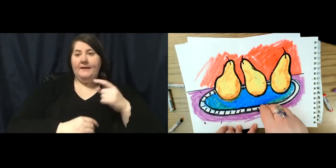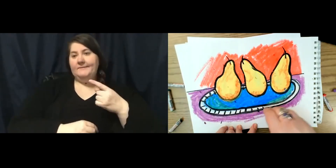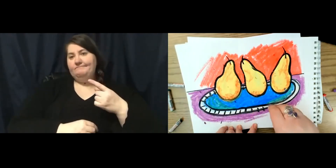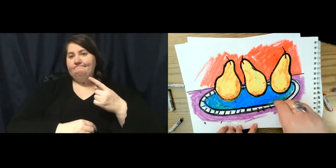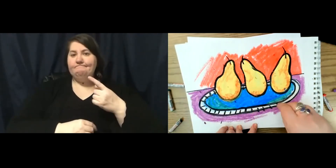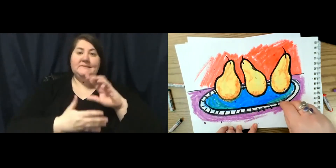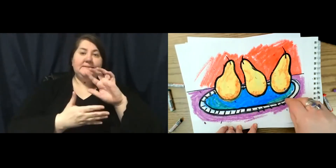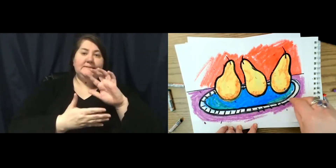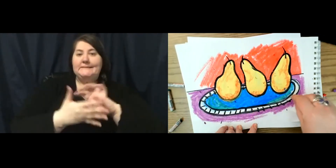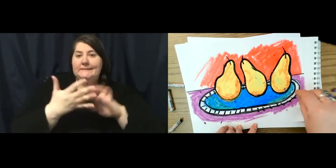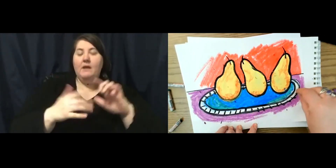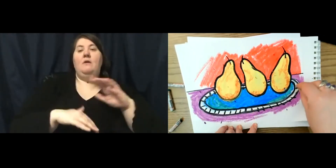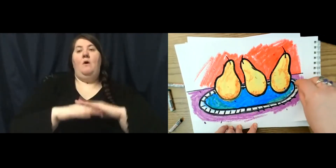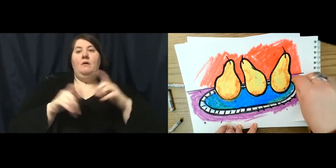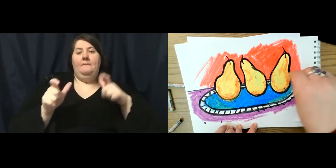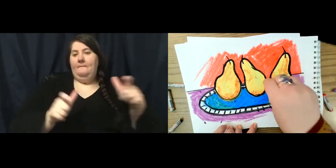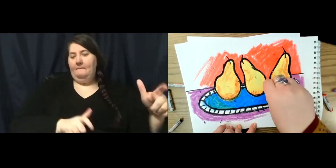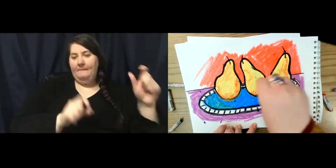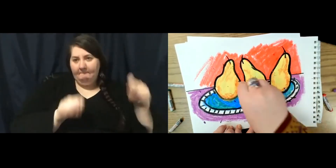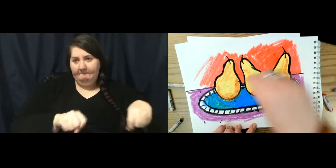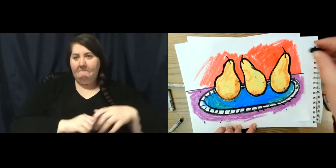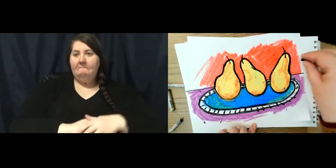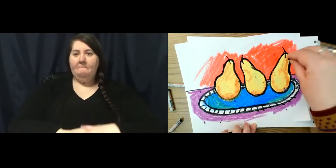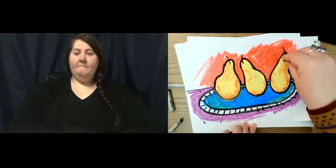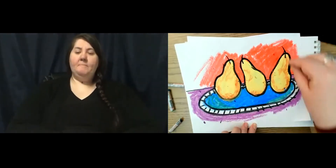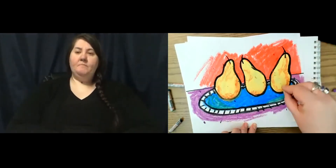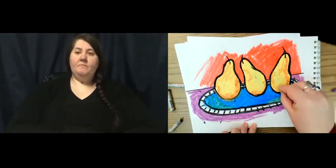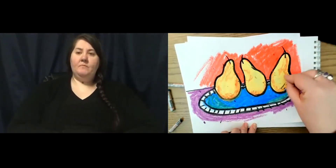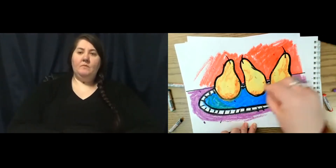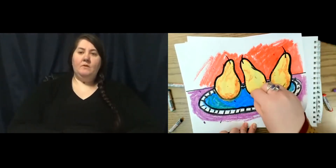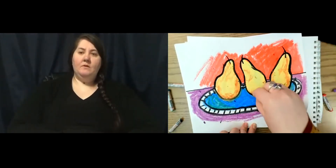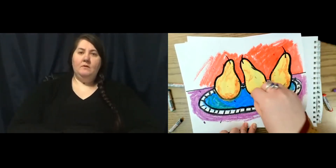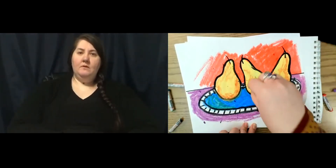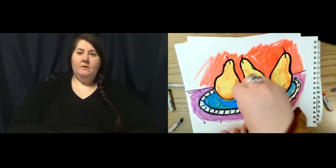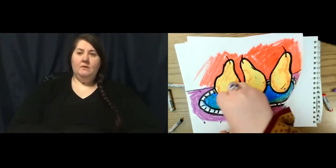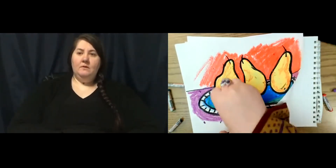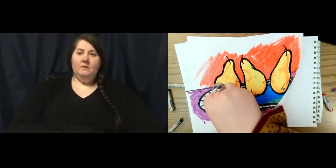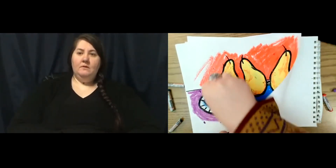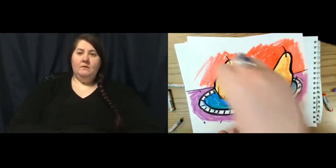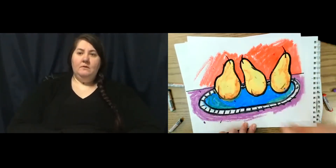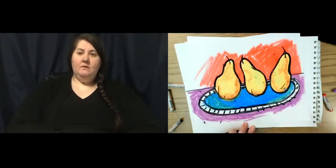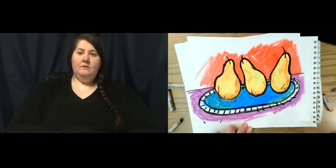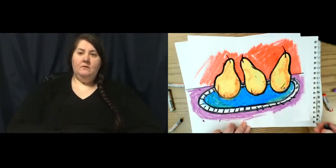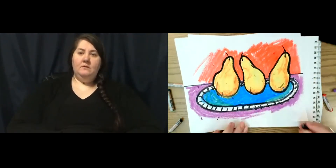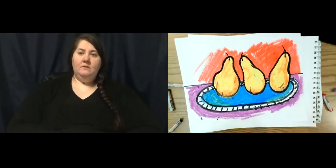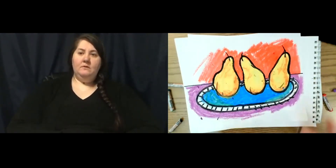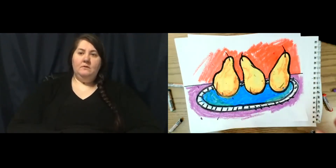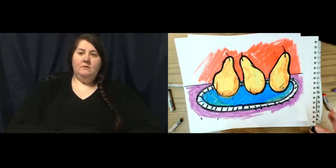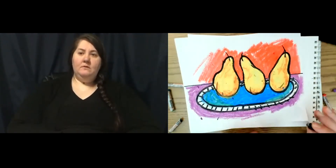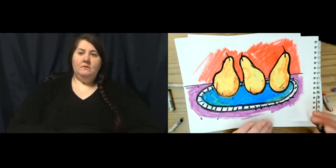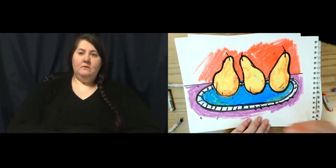design all around the plate, I could do that. Or maybe a couple little wiggles on my pairs.